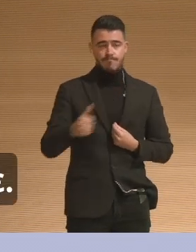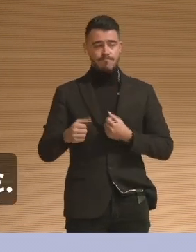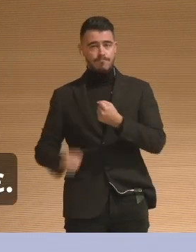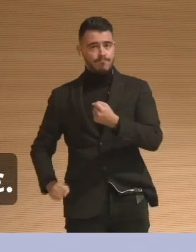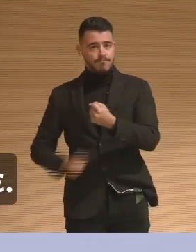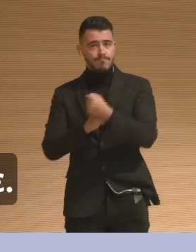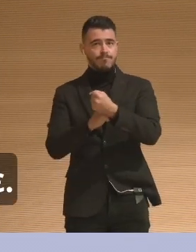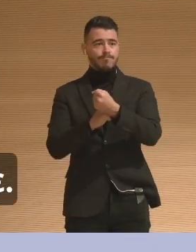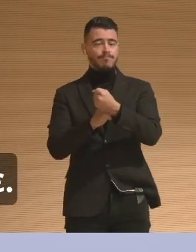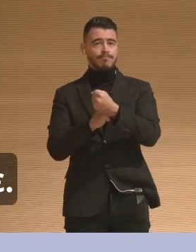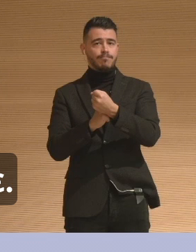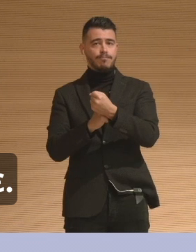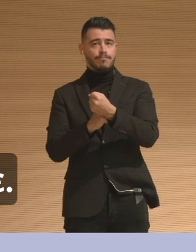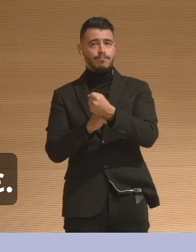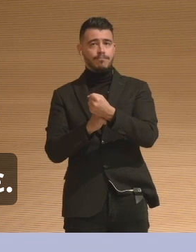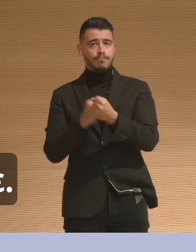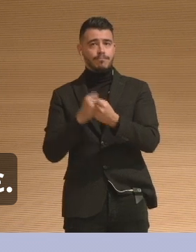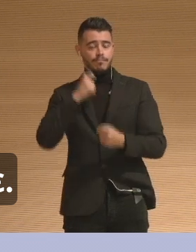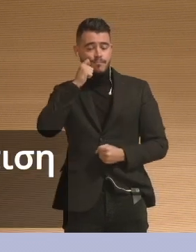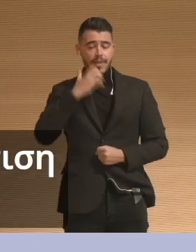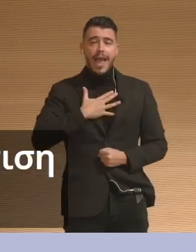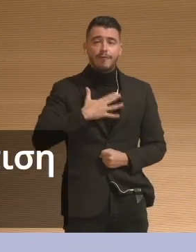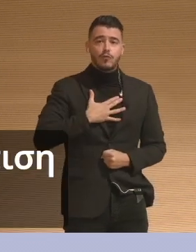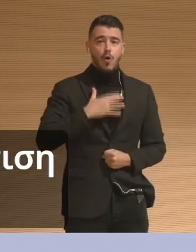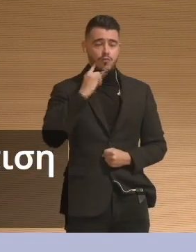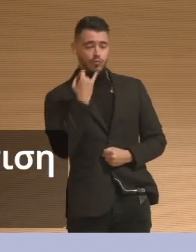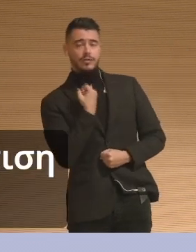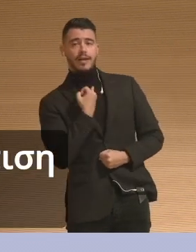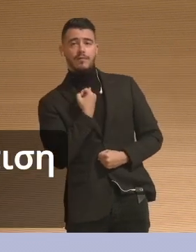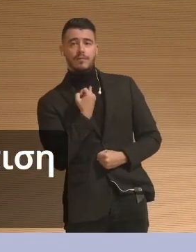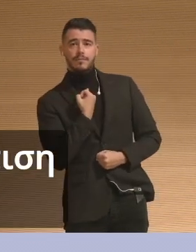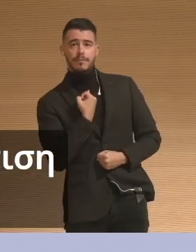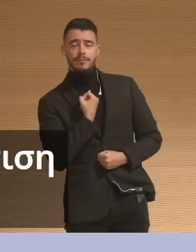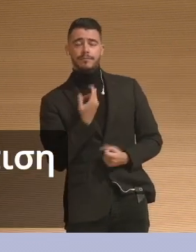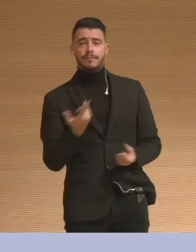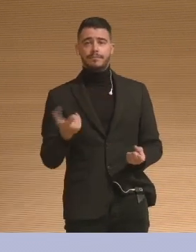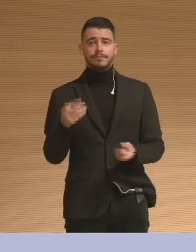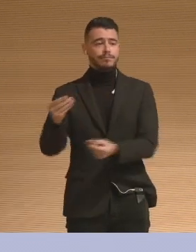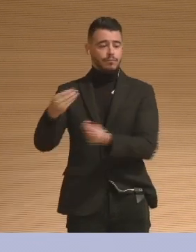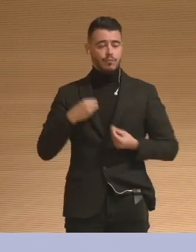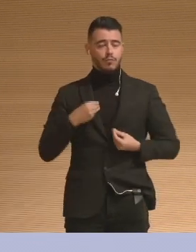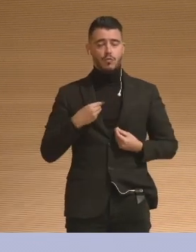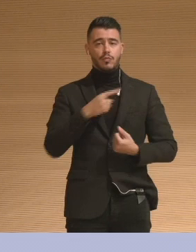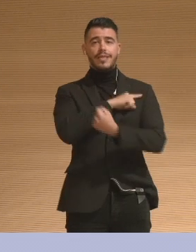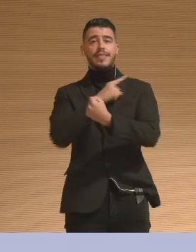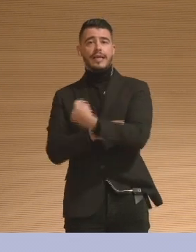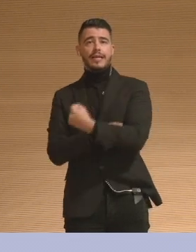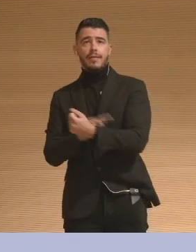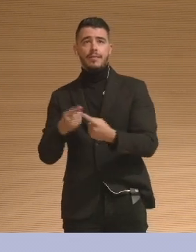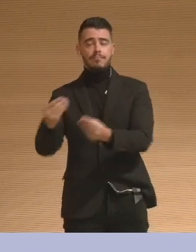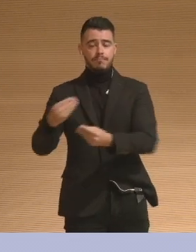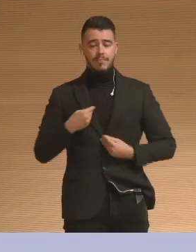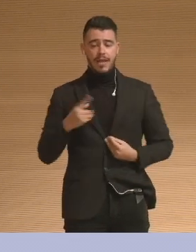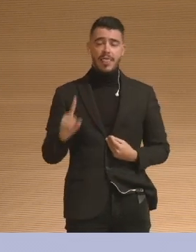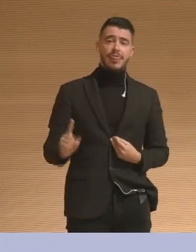fortify our sense of personal power. They can be aids in trauma healing. So that's healing through loss, through